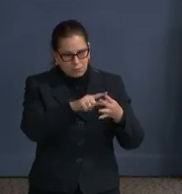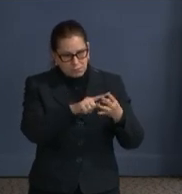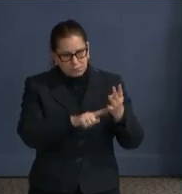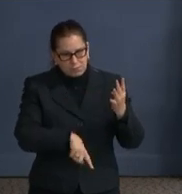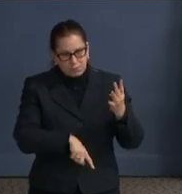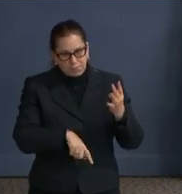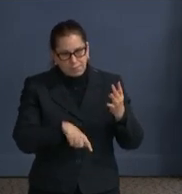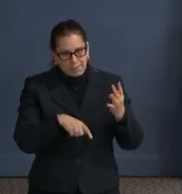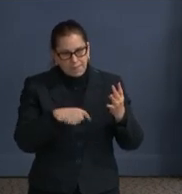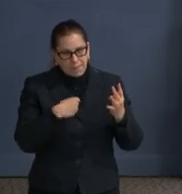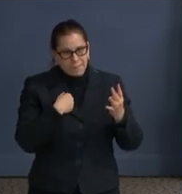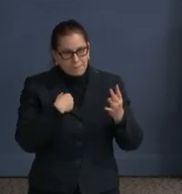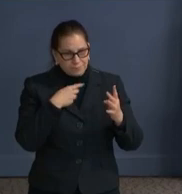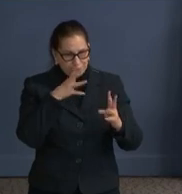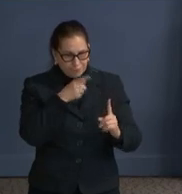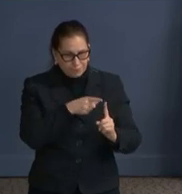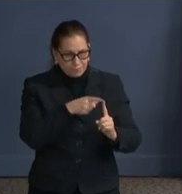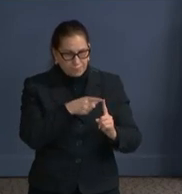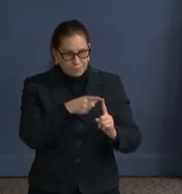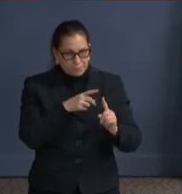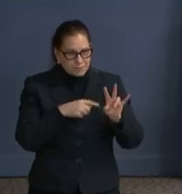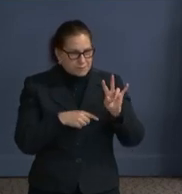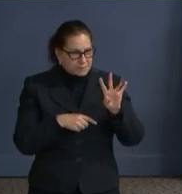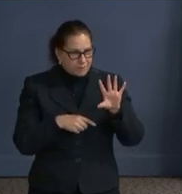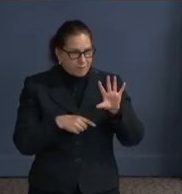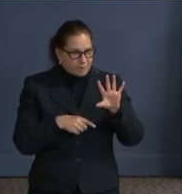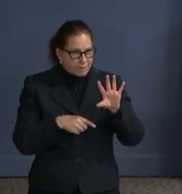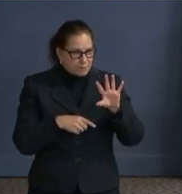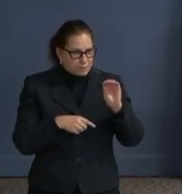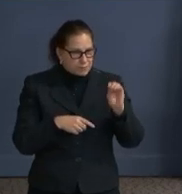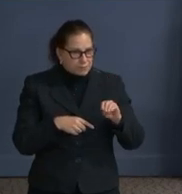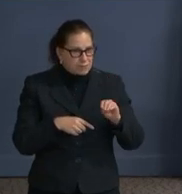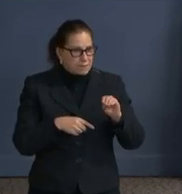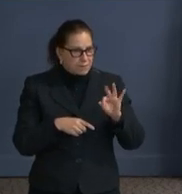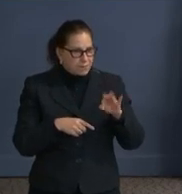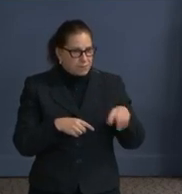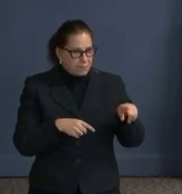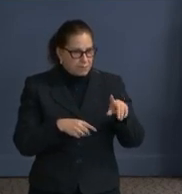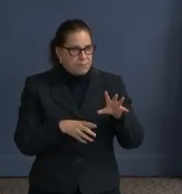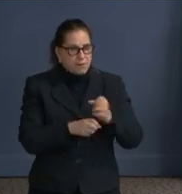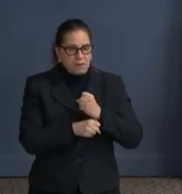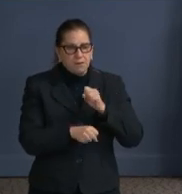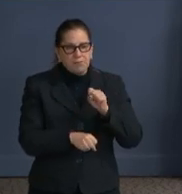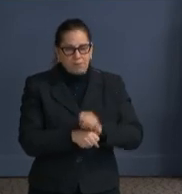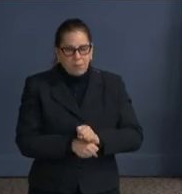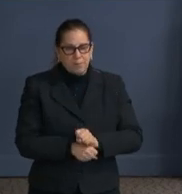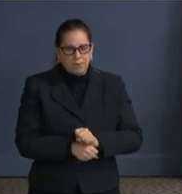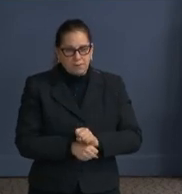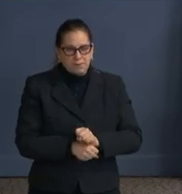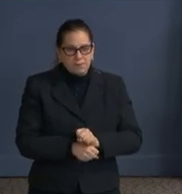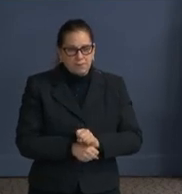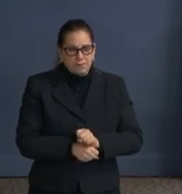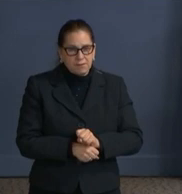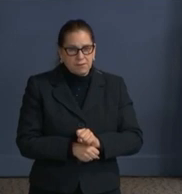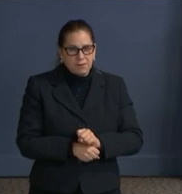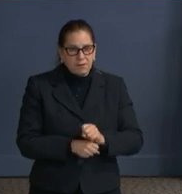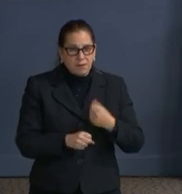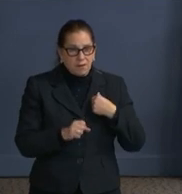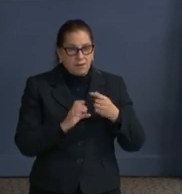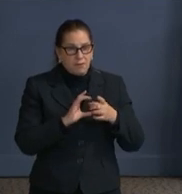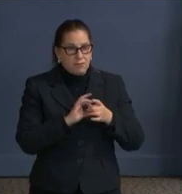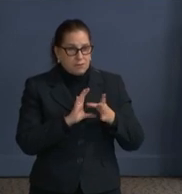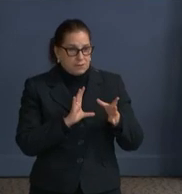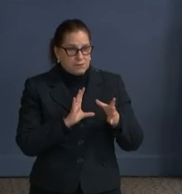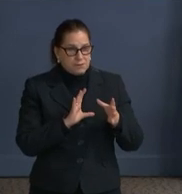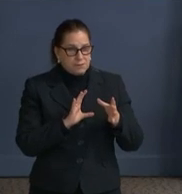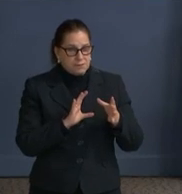initially it was 75% of the total number of appointments we're going to release in that bucket are released a day ahead. They're available